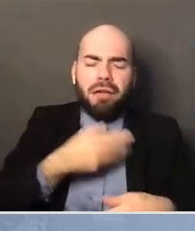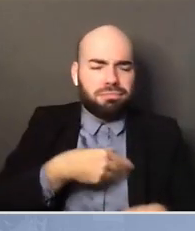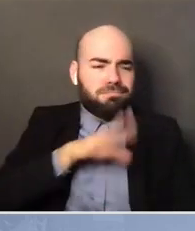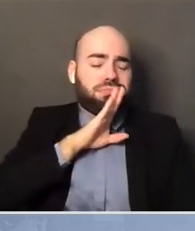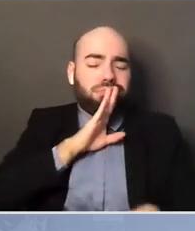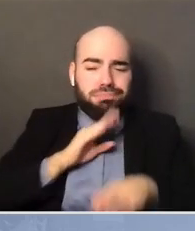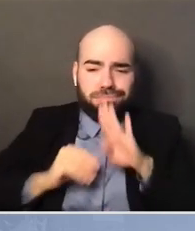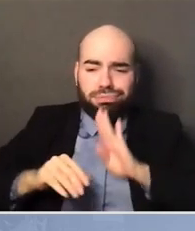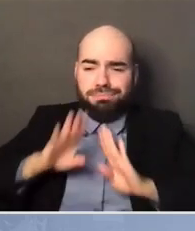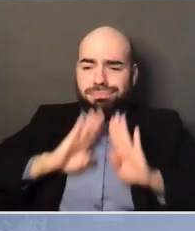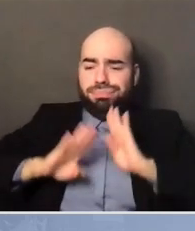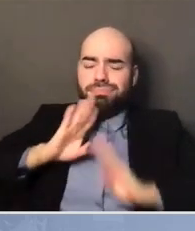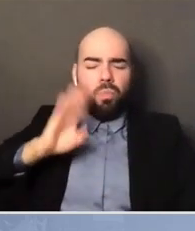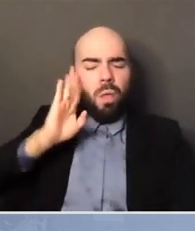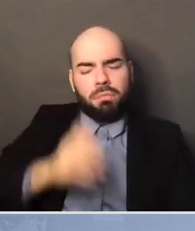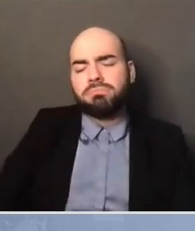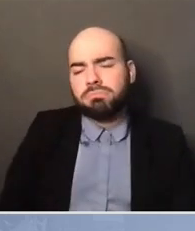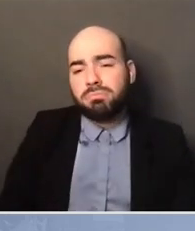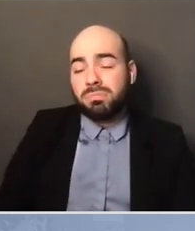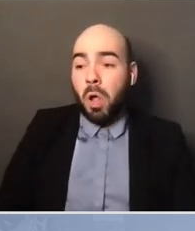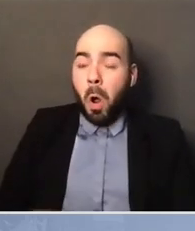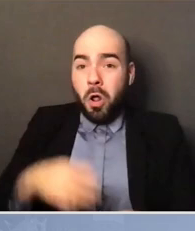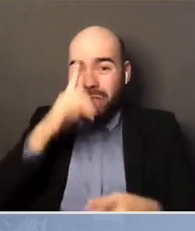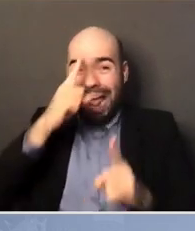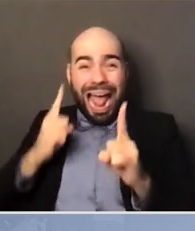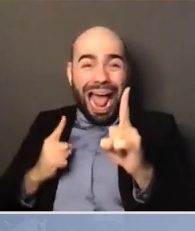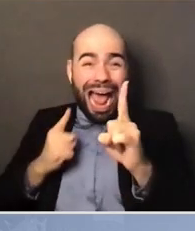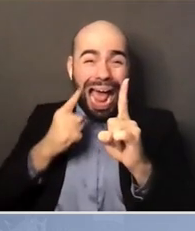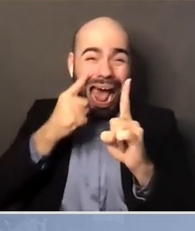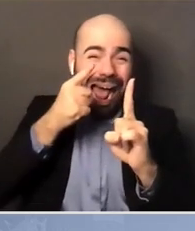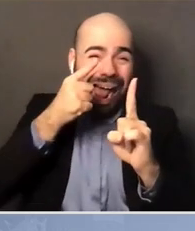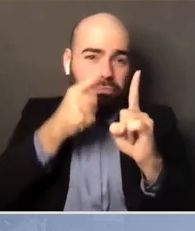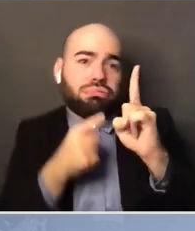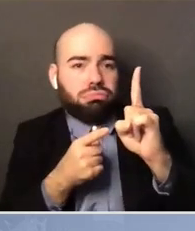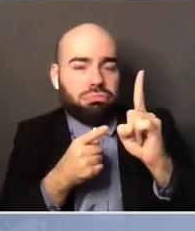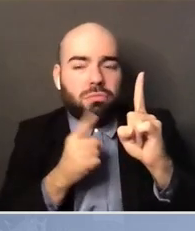short. There are going to be people who are opposed to trying to do the right thing.